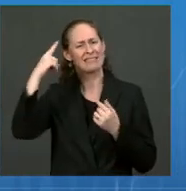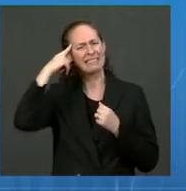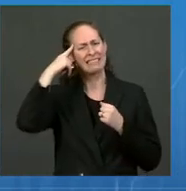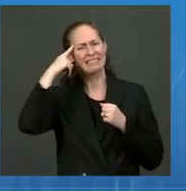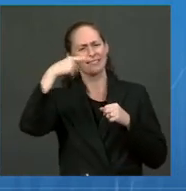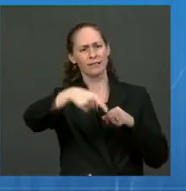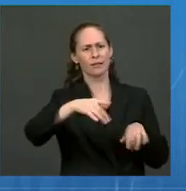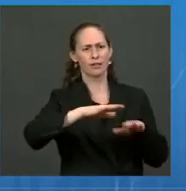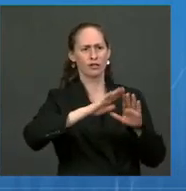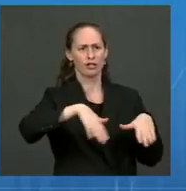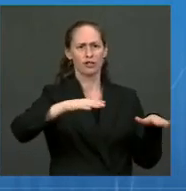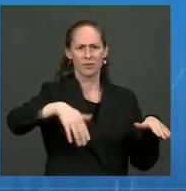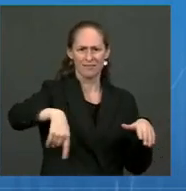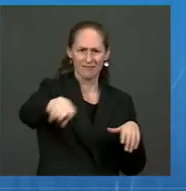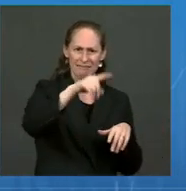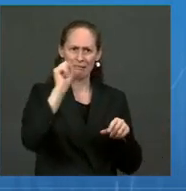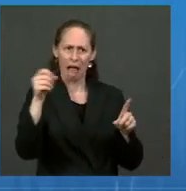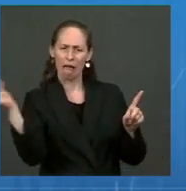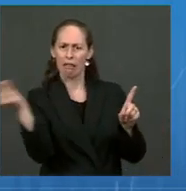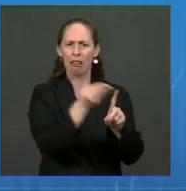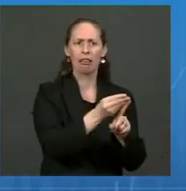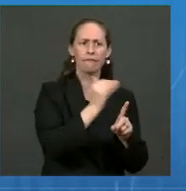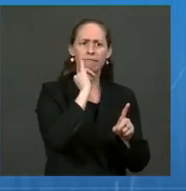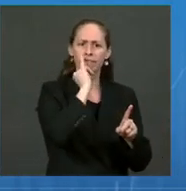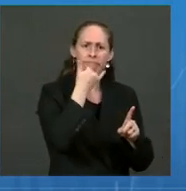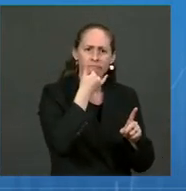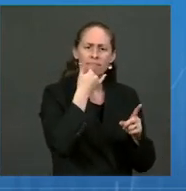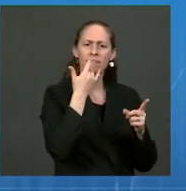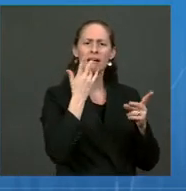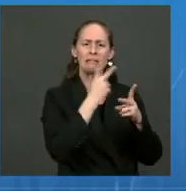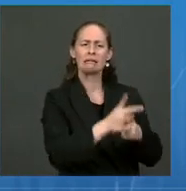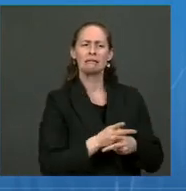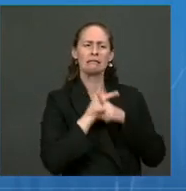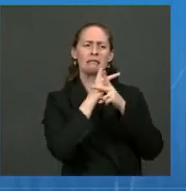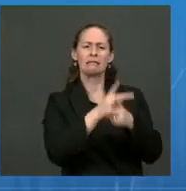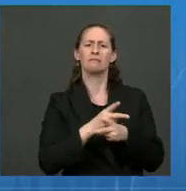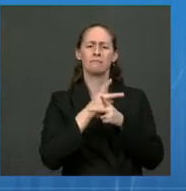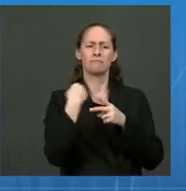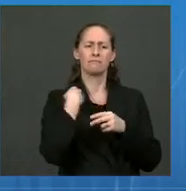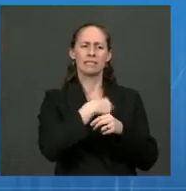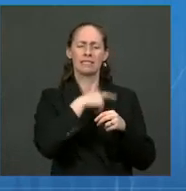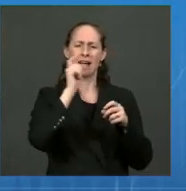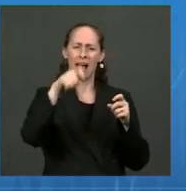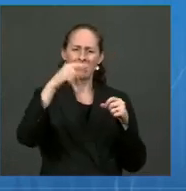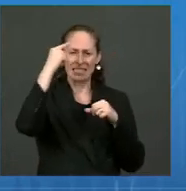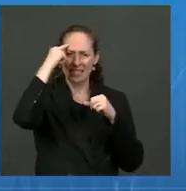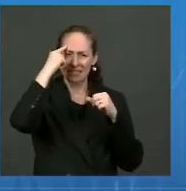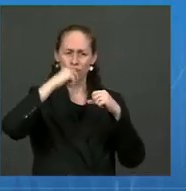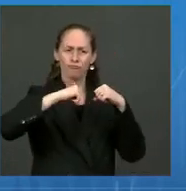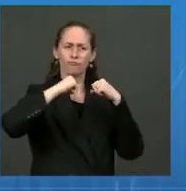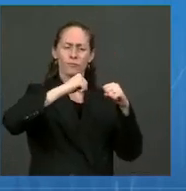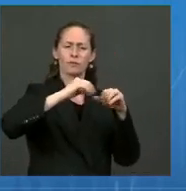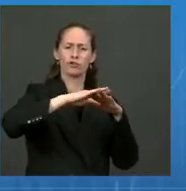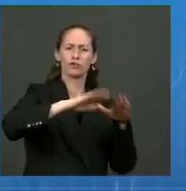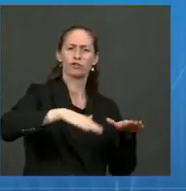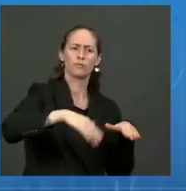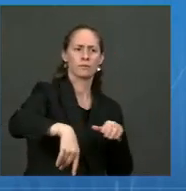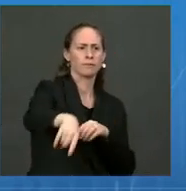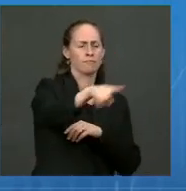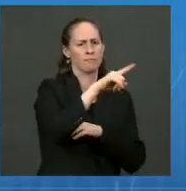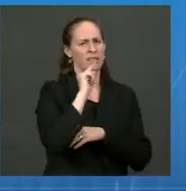the risk that COVID-19 poses to them. The health and well-being of our nation's children is of the utmost importance.